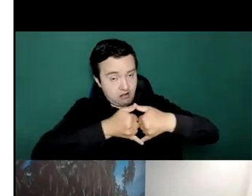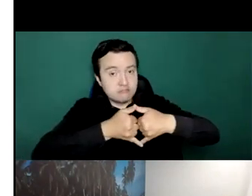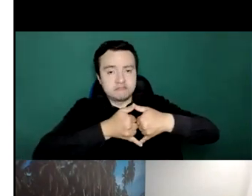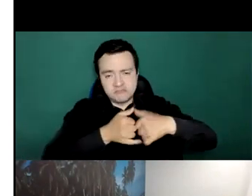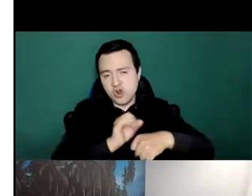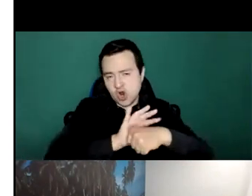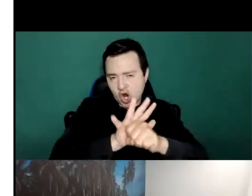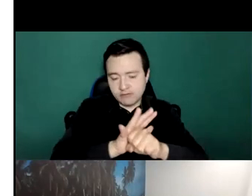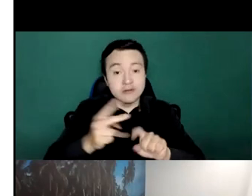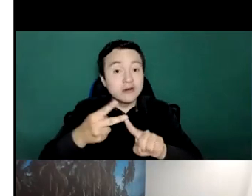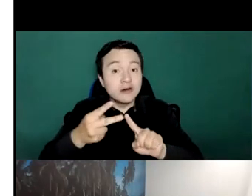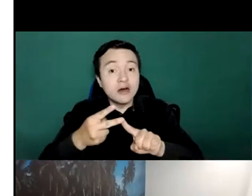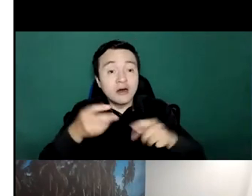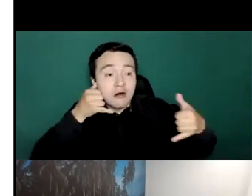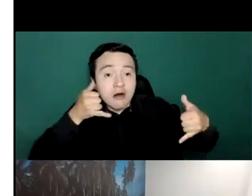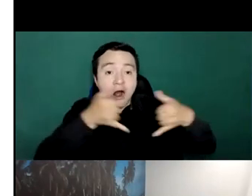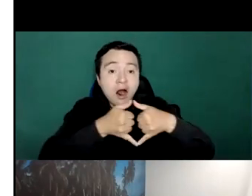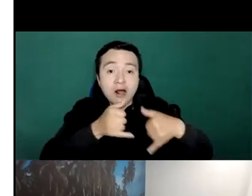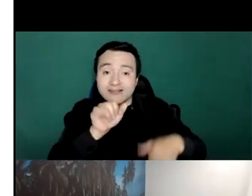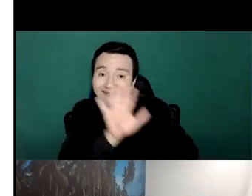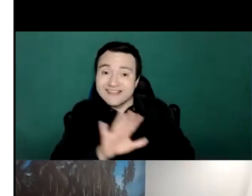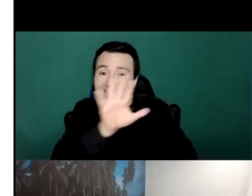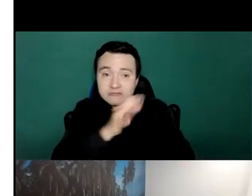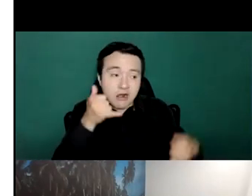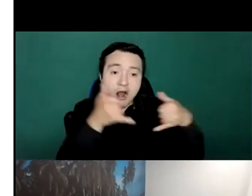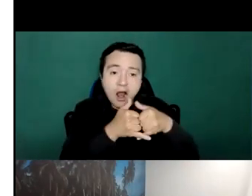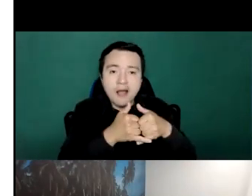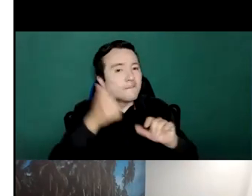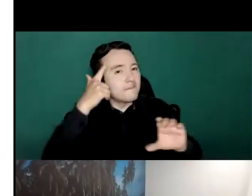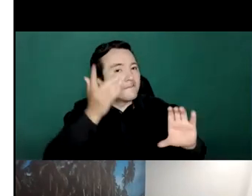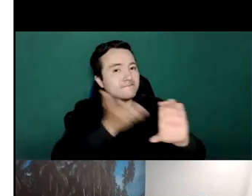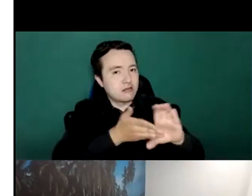so in the national uh health care services mental health was included